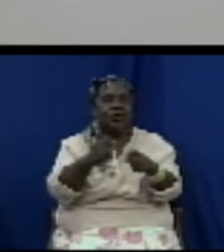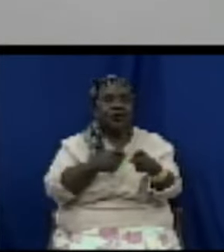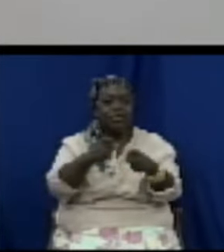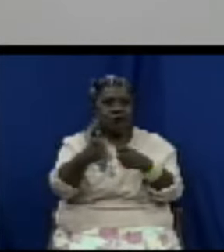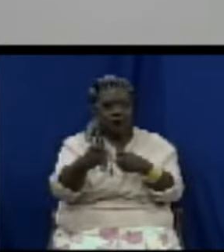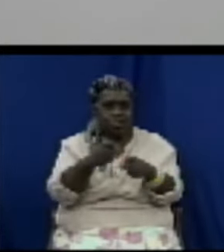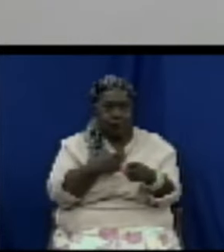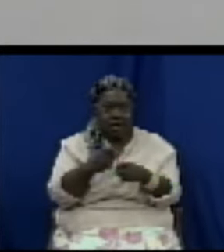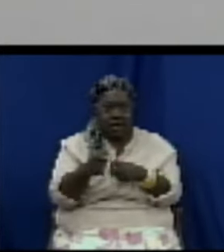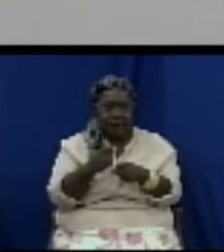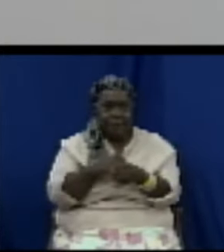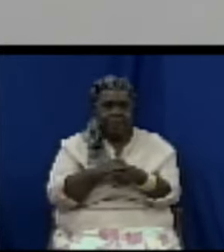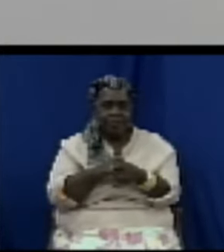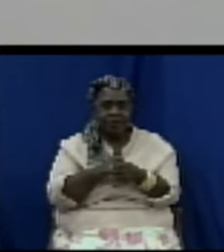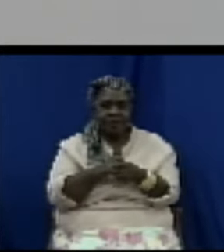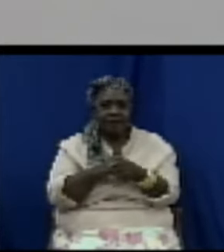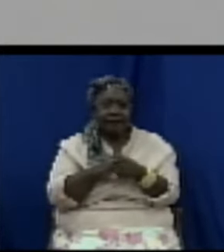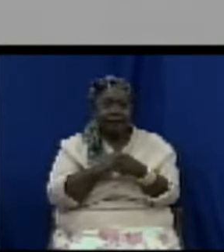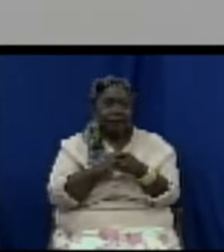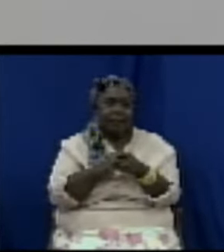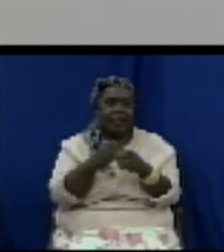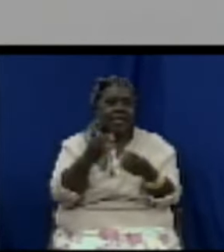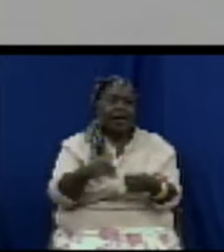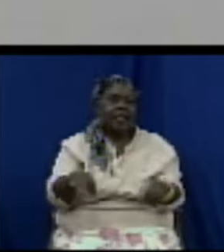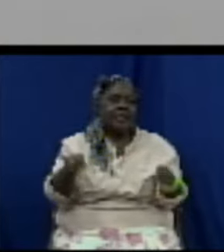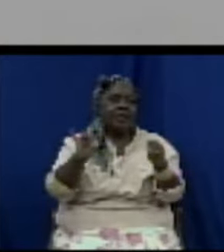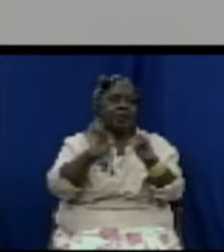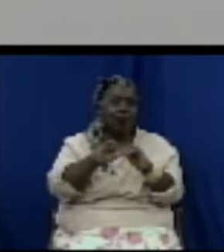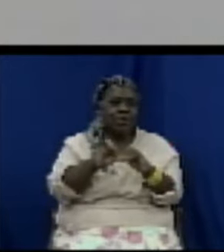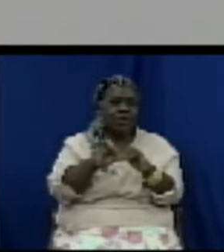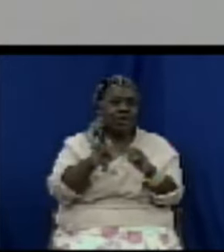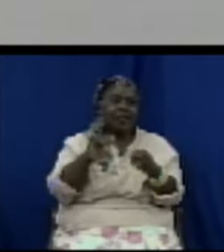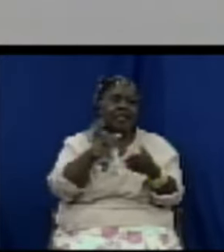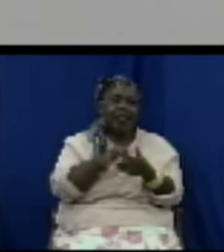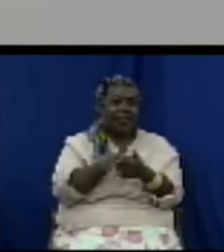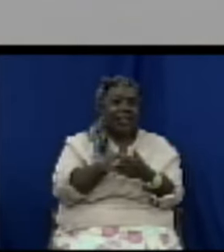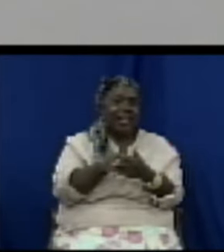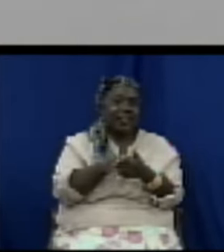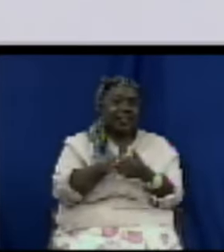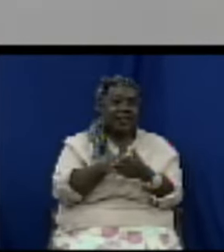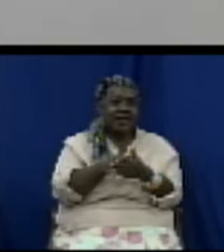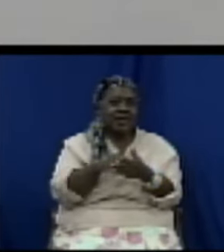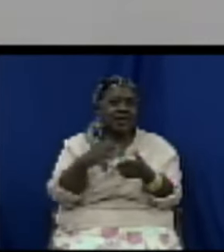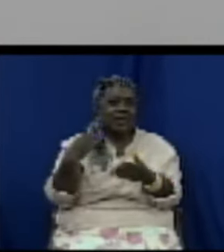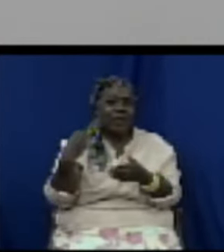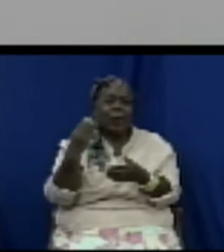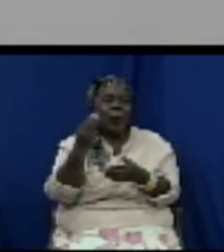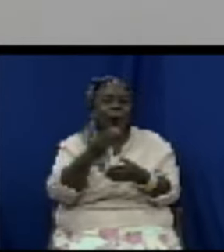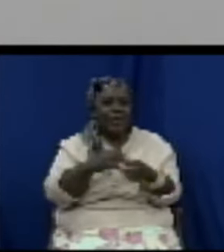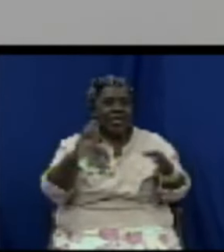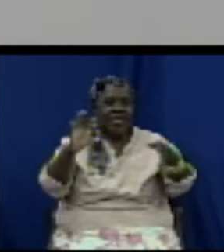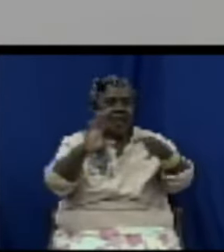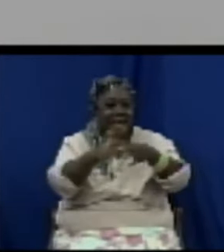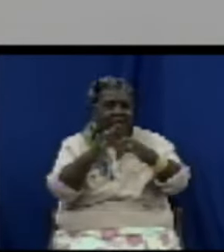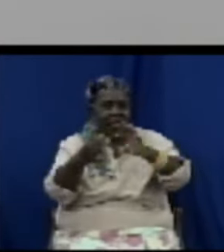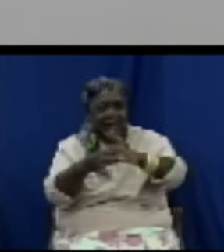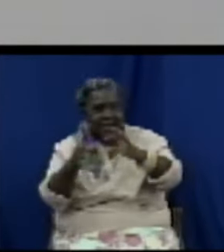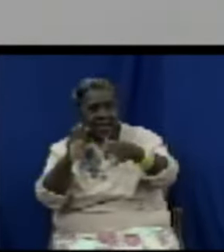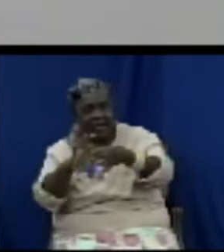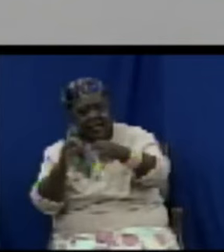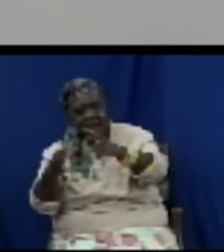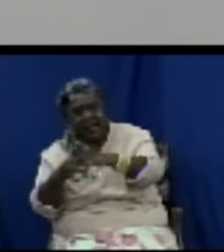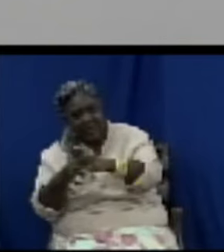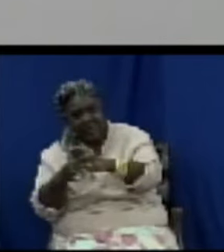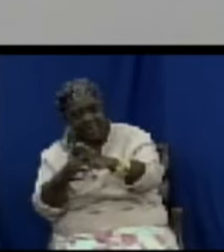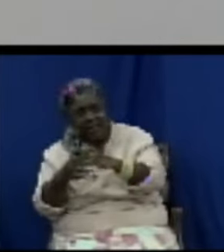empowerment and importantly linked to this global penetration is allowing for